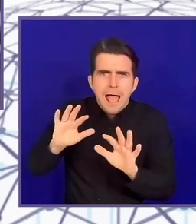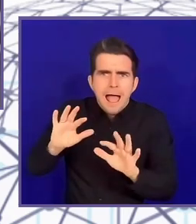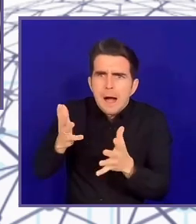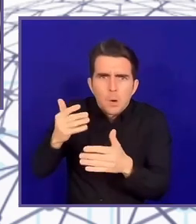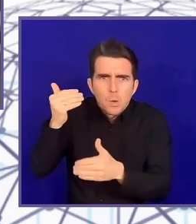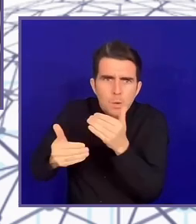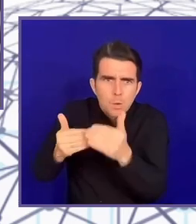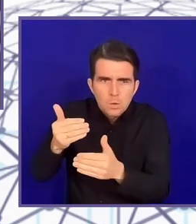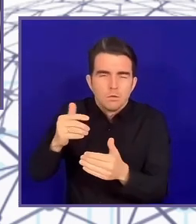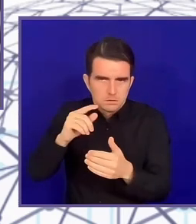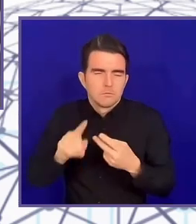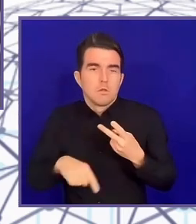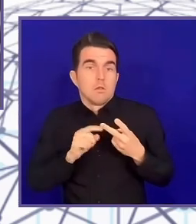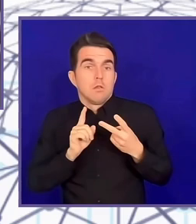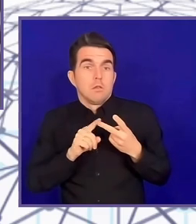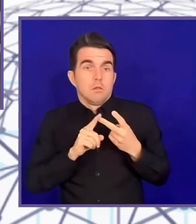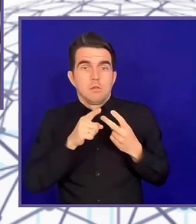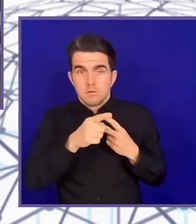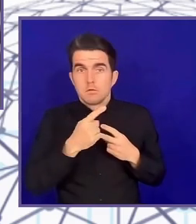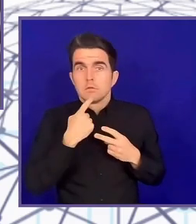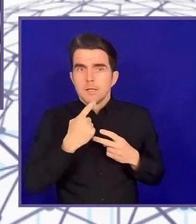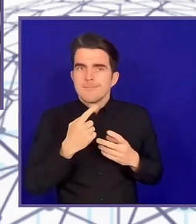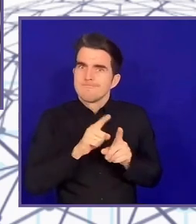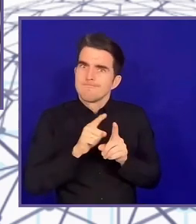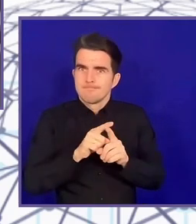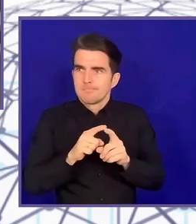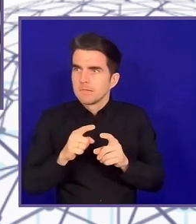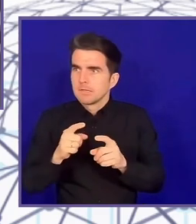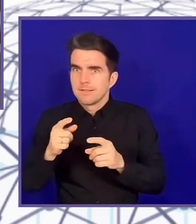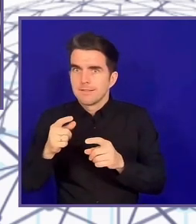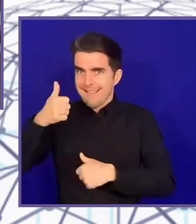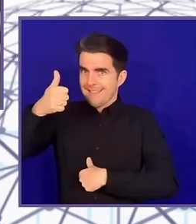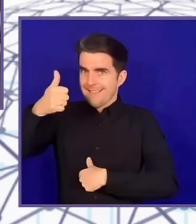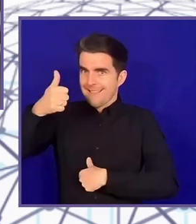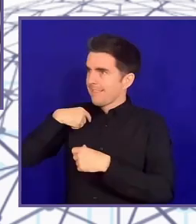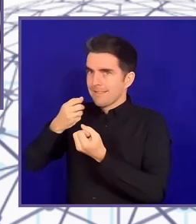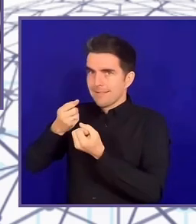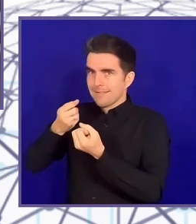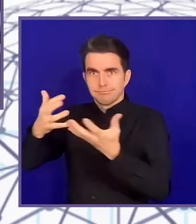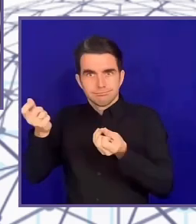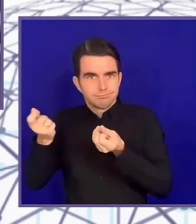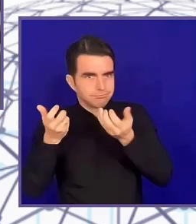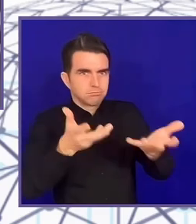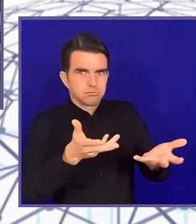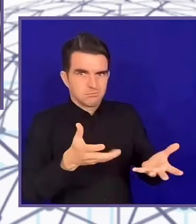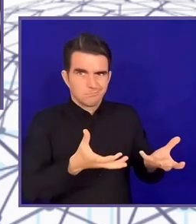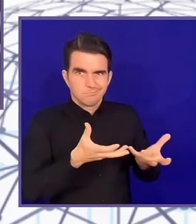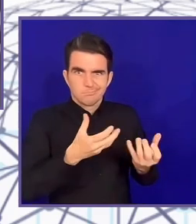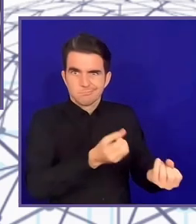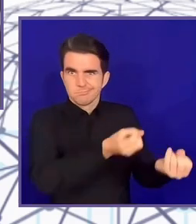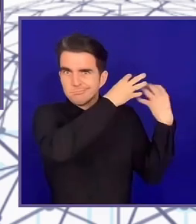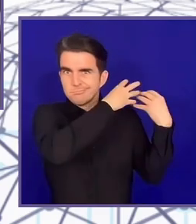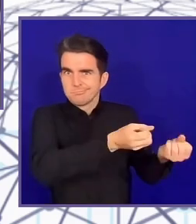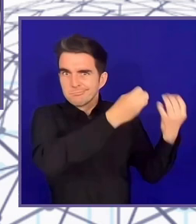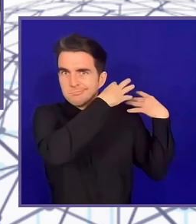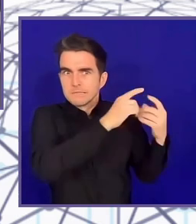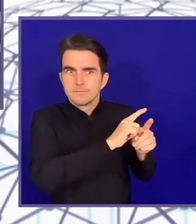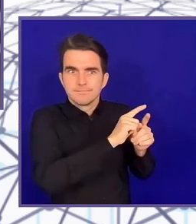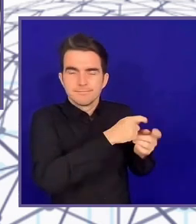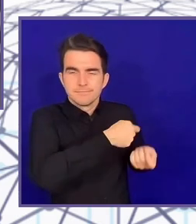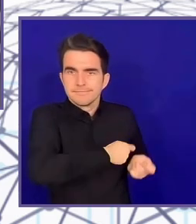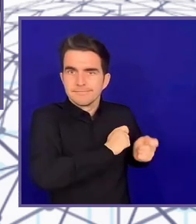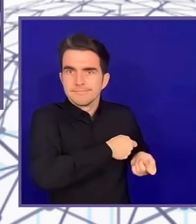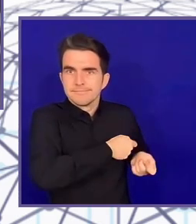which is based mainly with our Nepalese partners on the circular economy of assistive technology. Now, Norway manages to